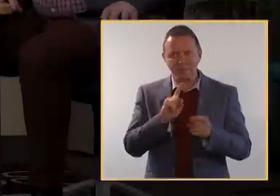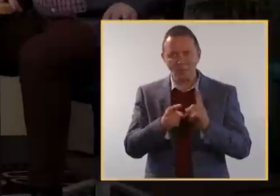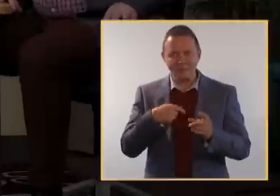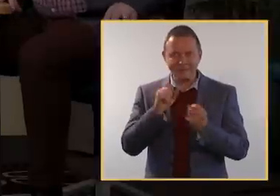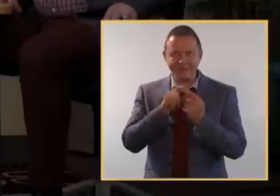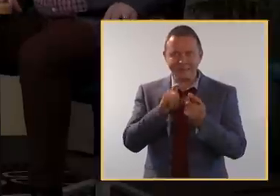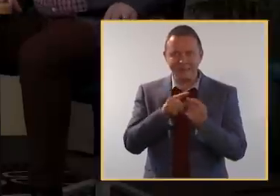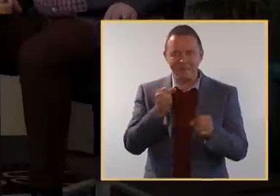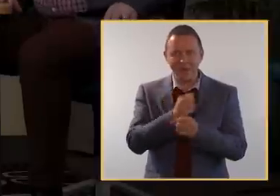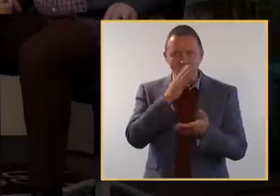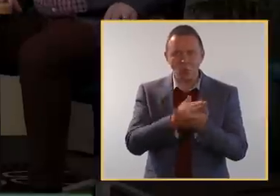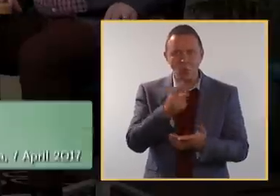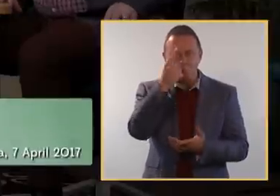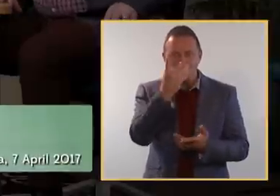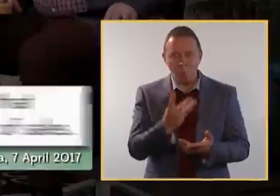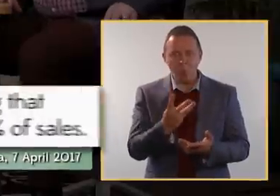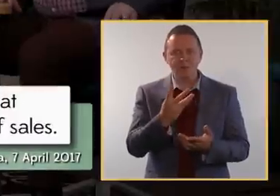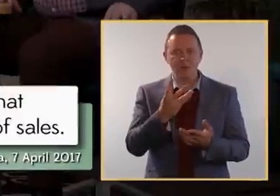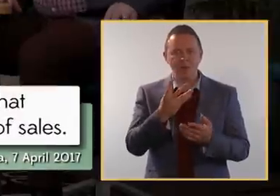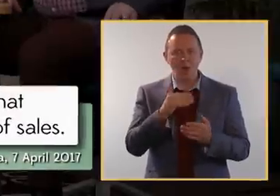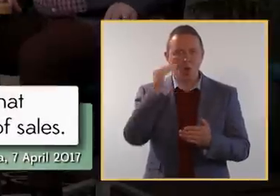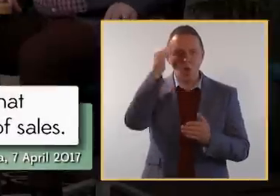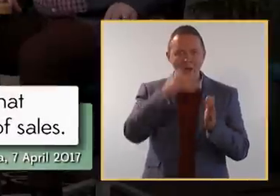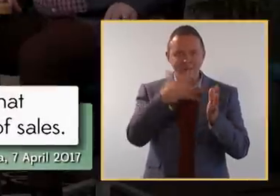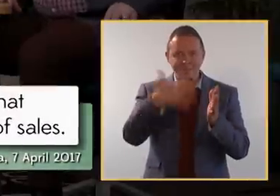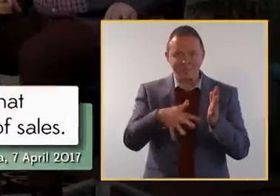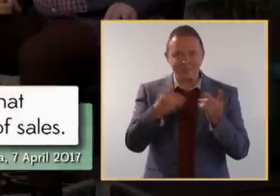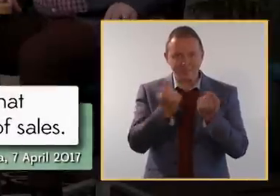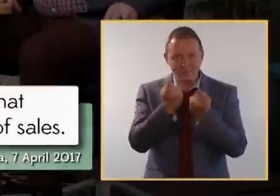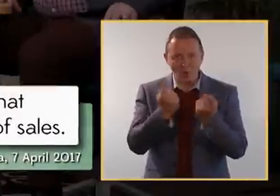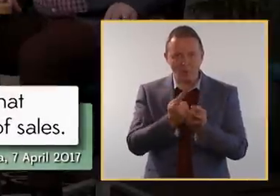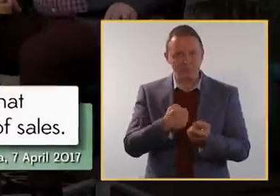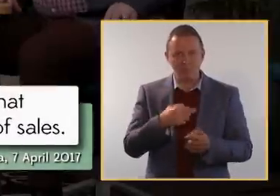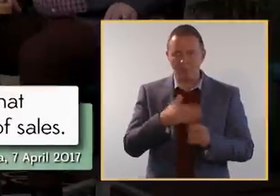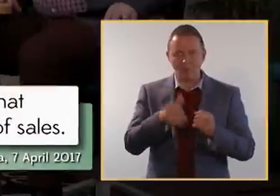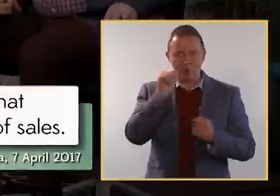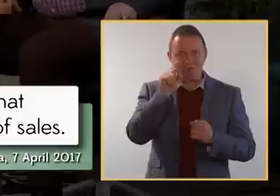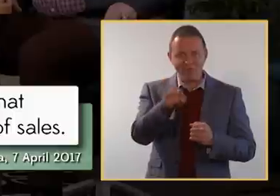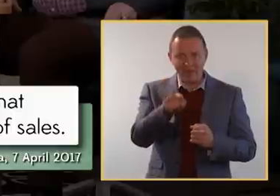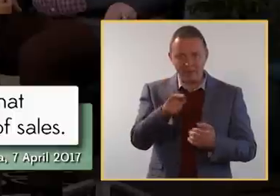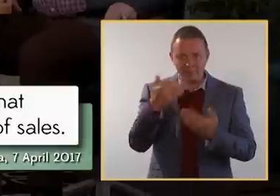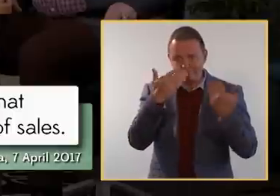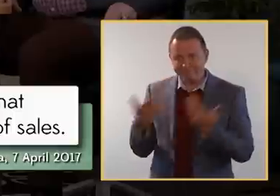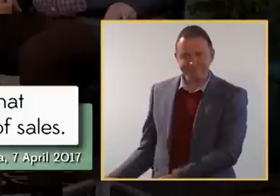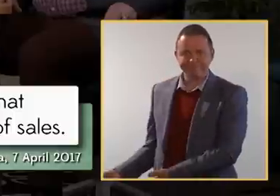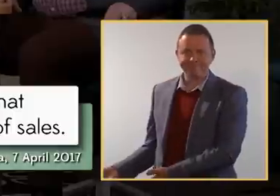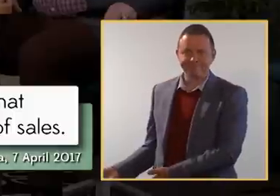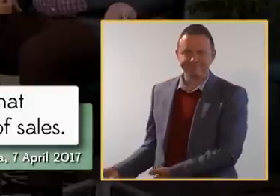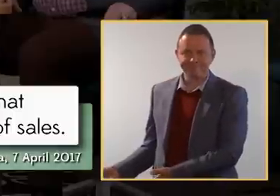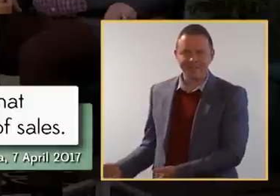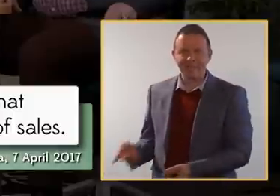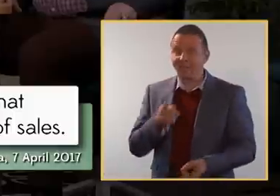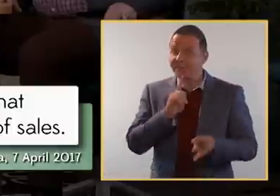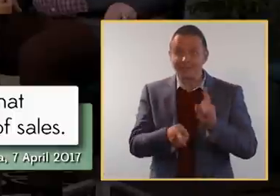some of us have to hit crazy targets, like making sure a quarter of our sales come from high-revenue devices? No, I didn't.